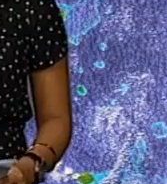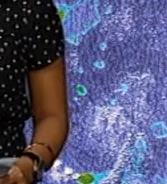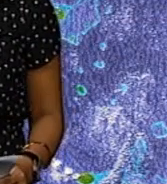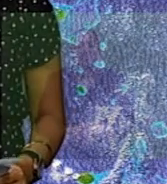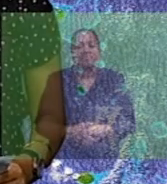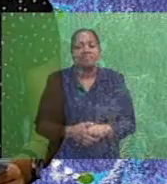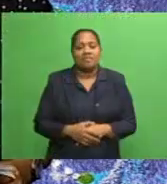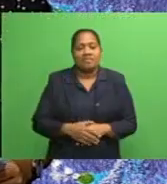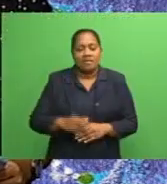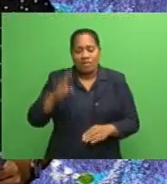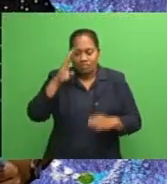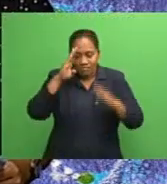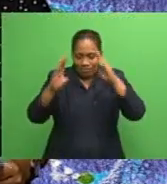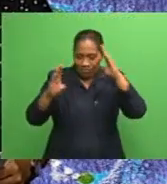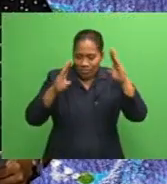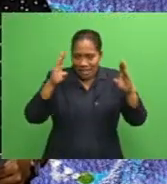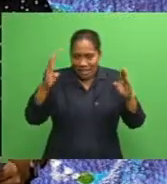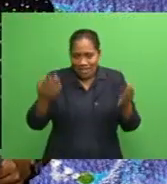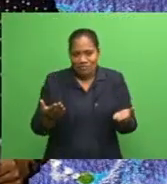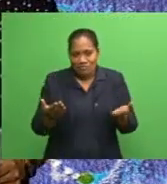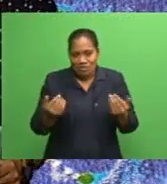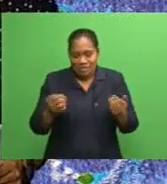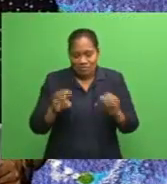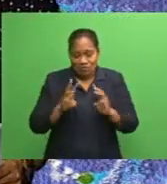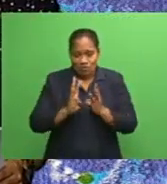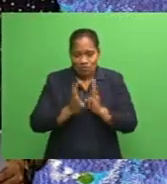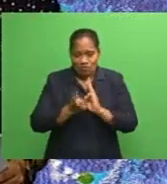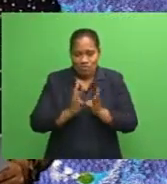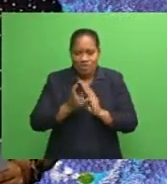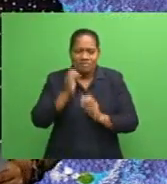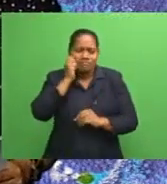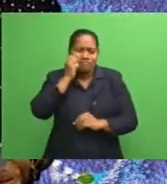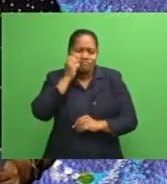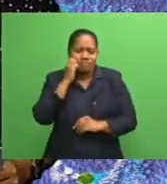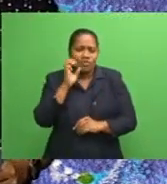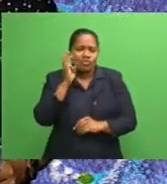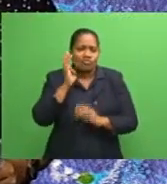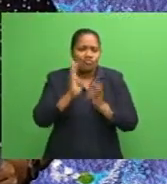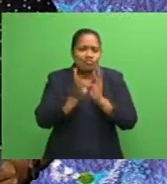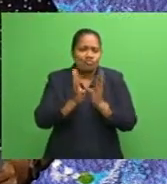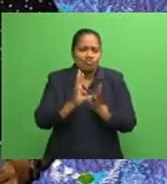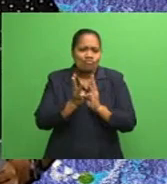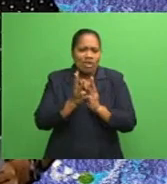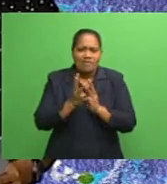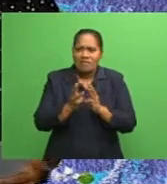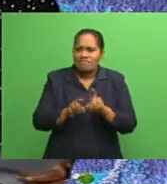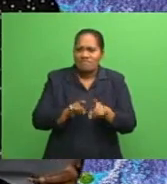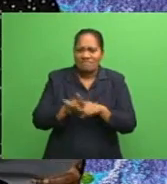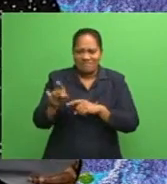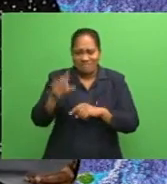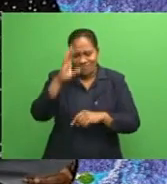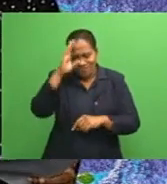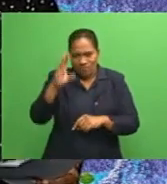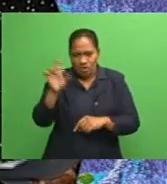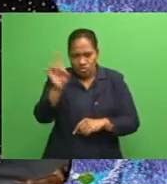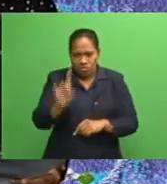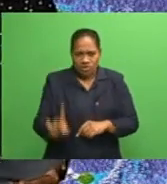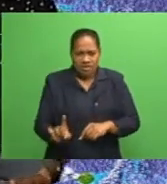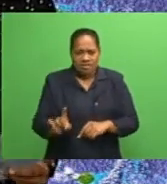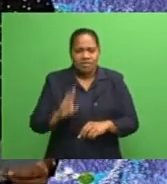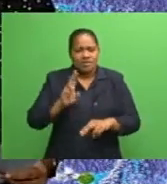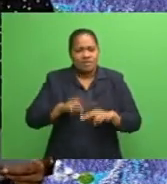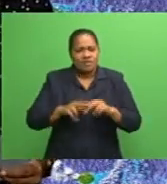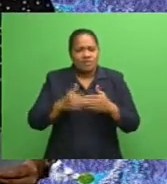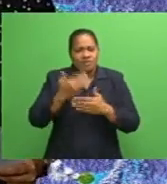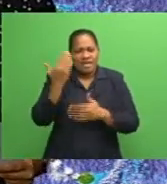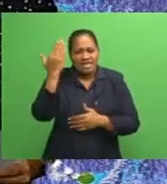Bula and welcome to the weather world. Warm weather dominated much of the country today. It is Friday eve, so we have